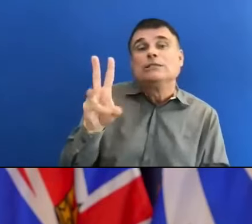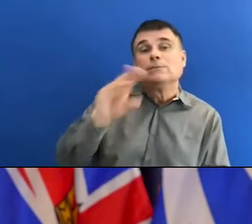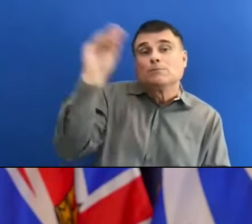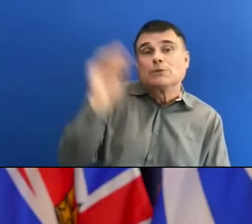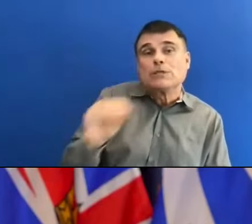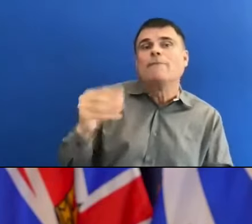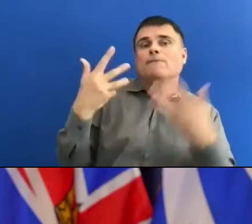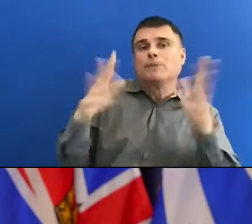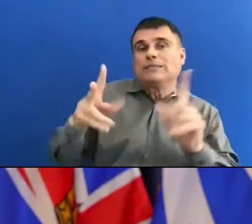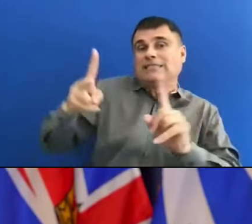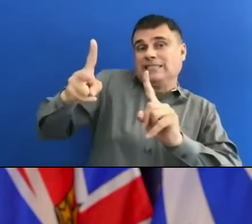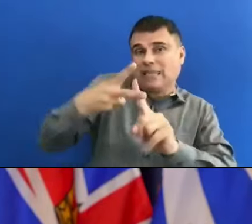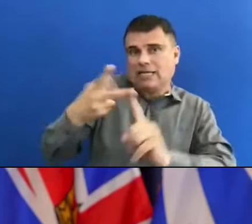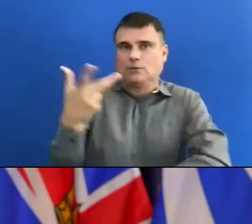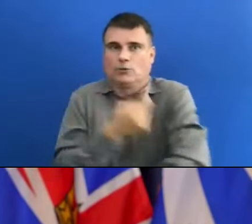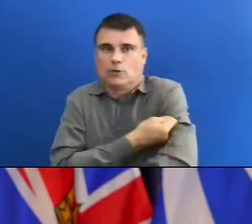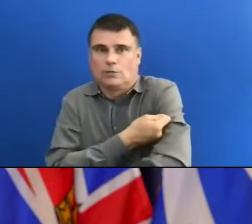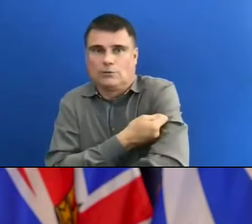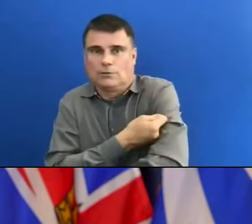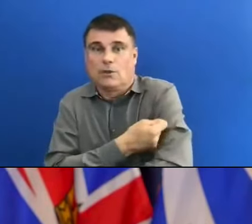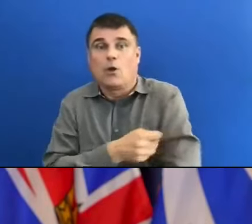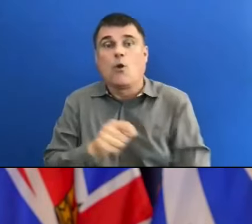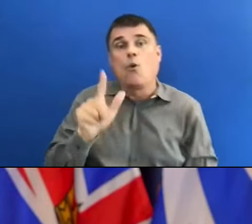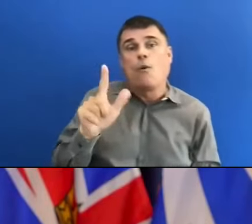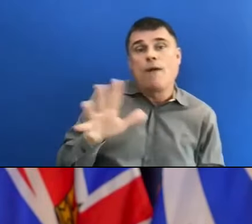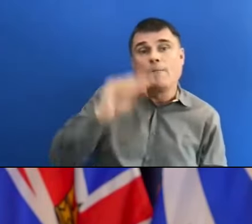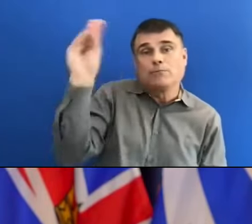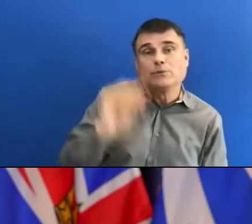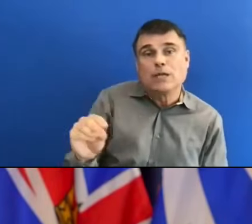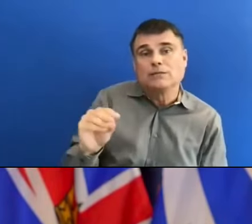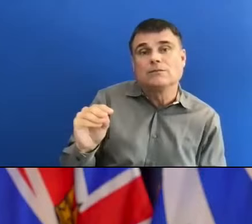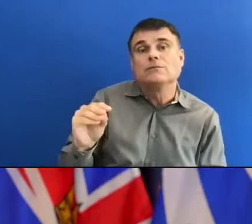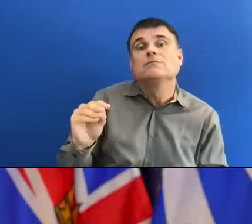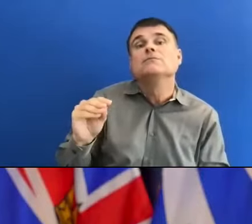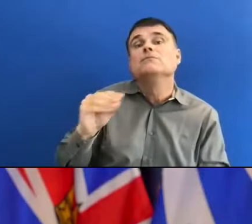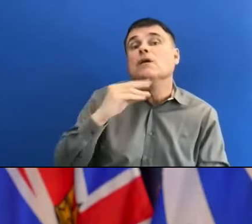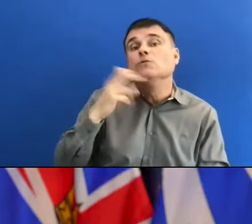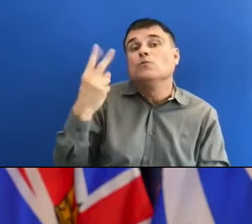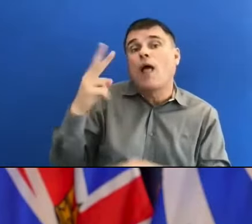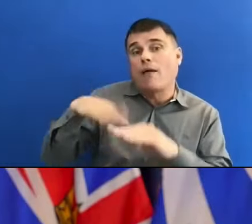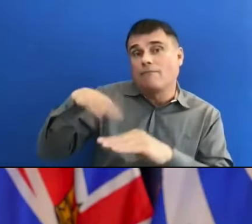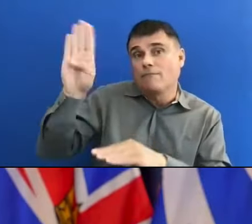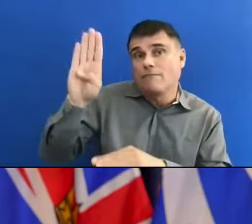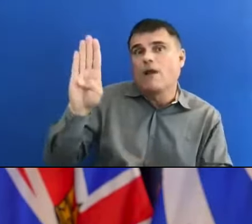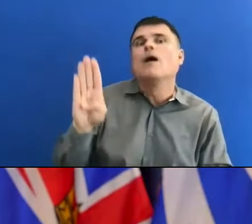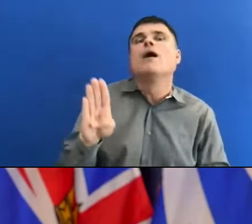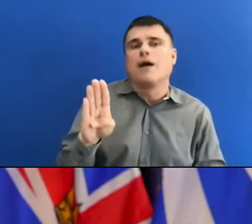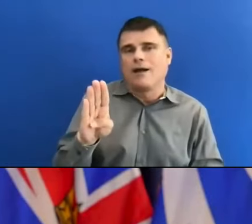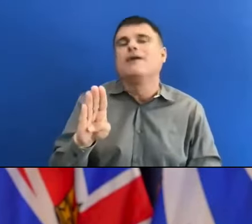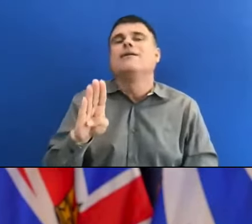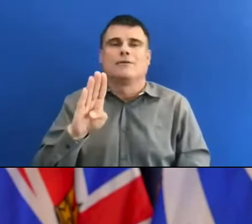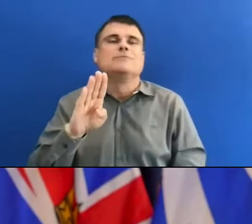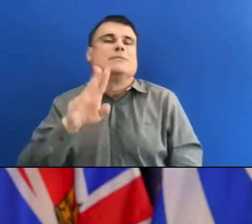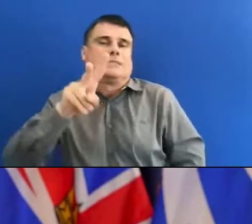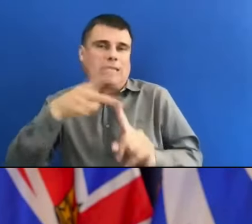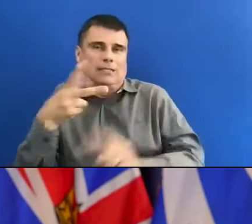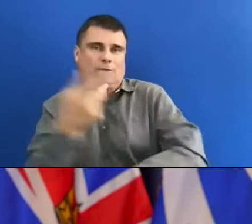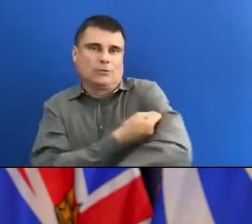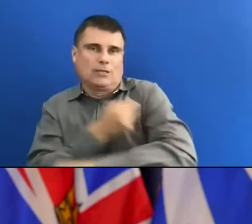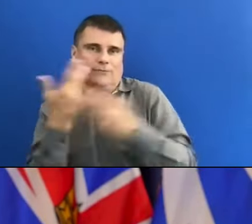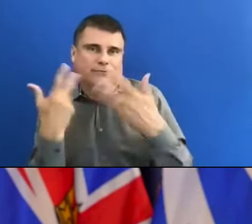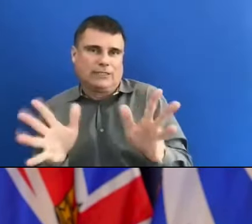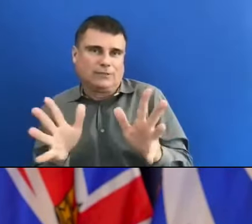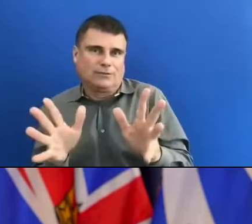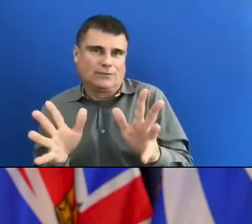% have received of all those over 12 have received their second dose. We need to keep going. If you have not received your first dose,